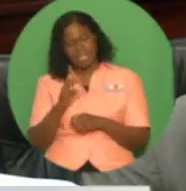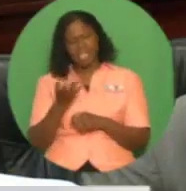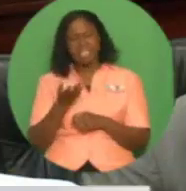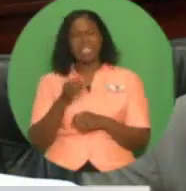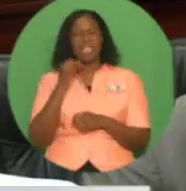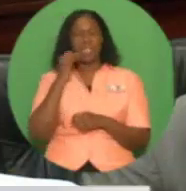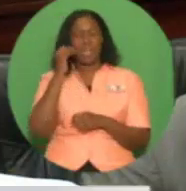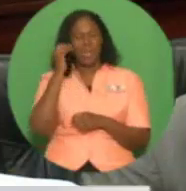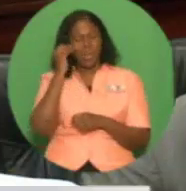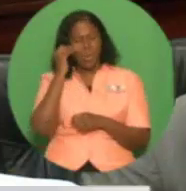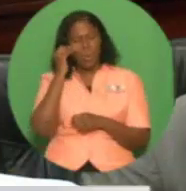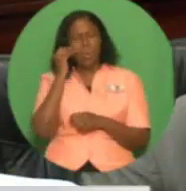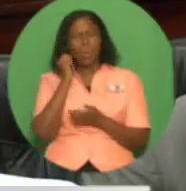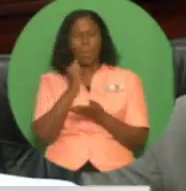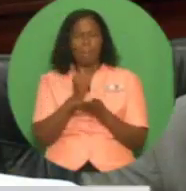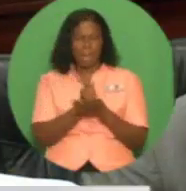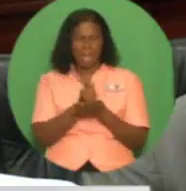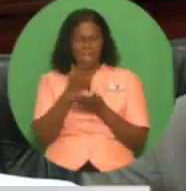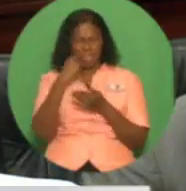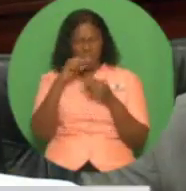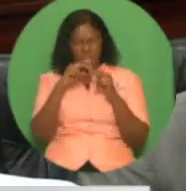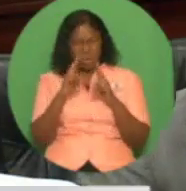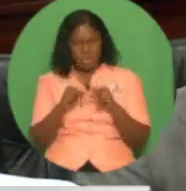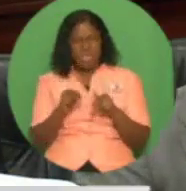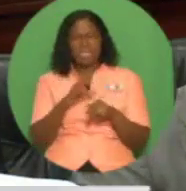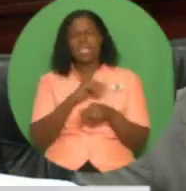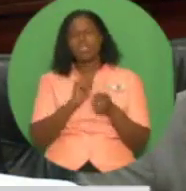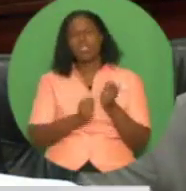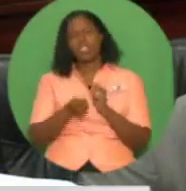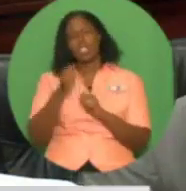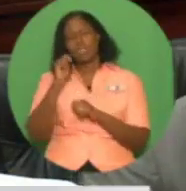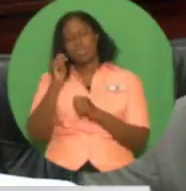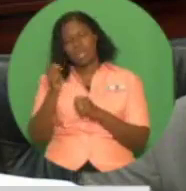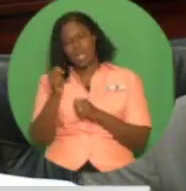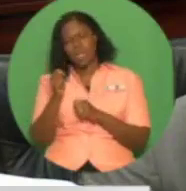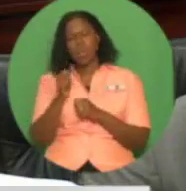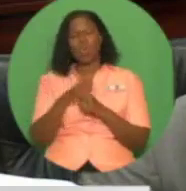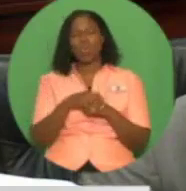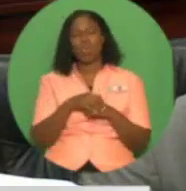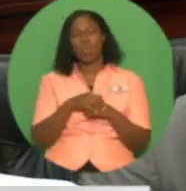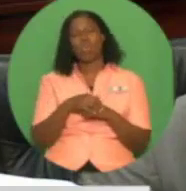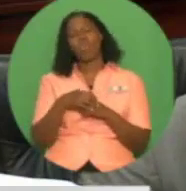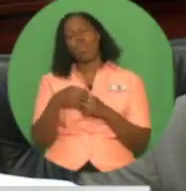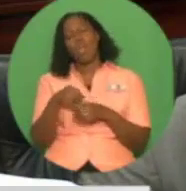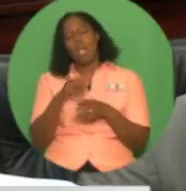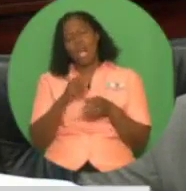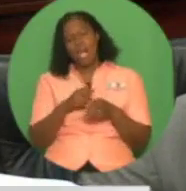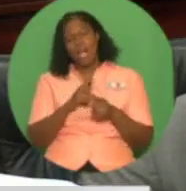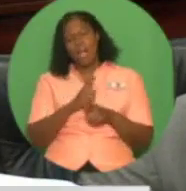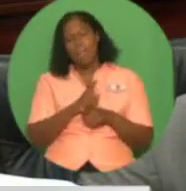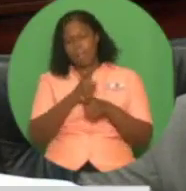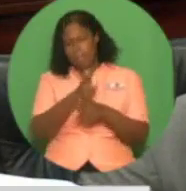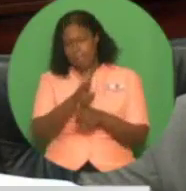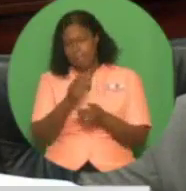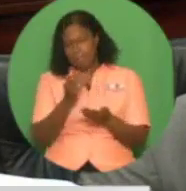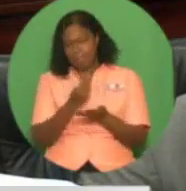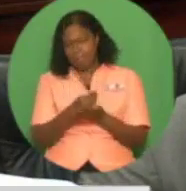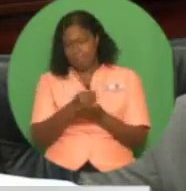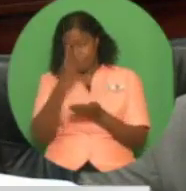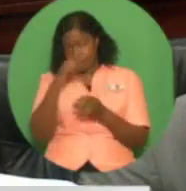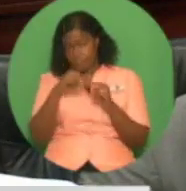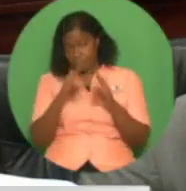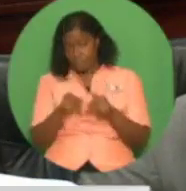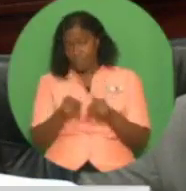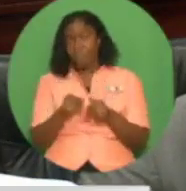the Trinidad and Tobago Mortgage Finance Company to ramp up the financing for the housing construction program to